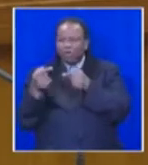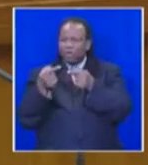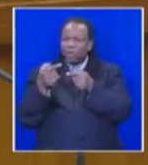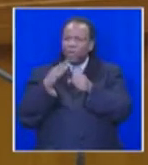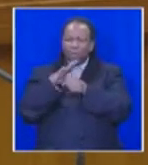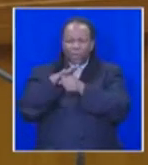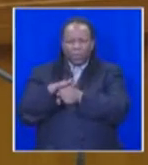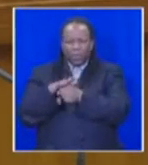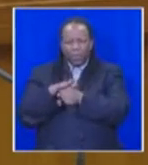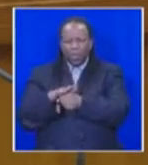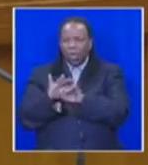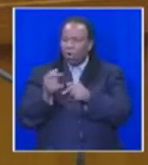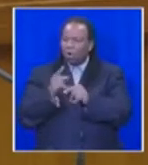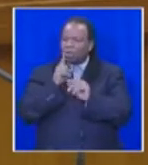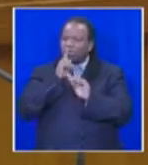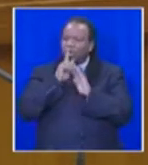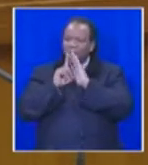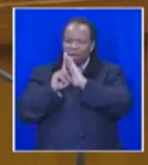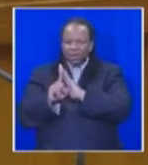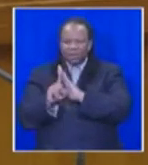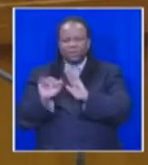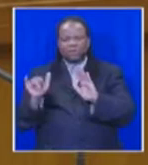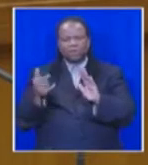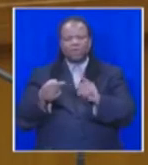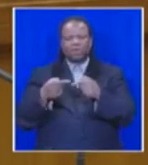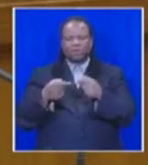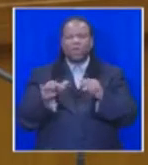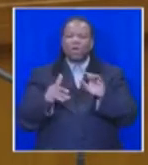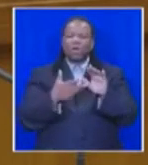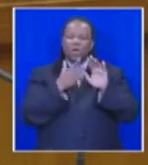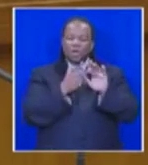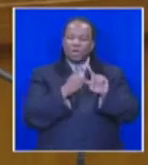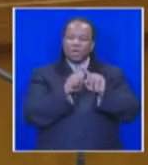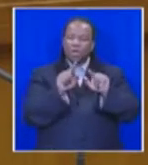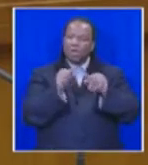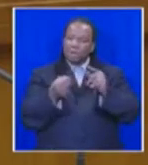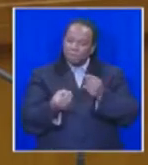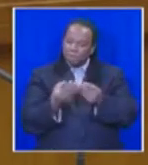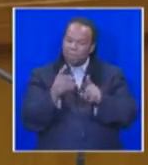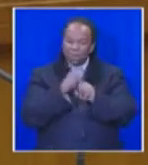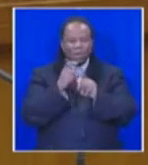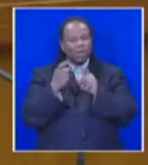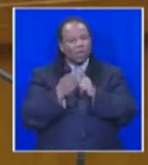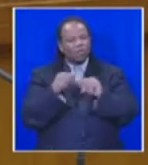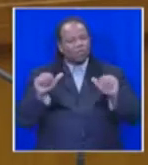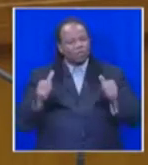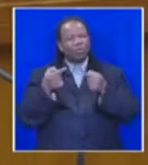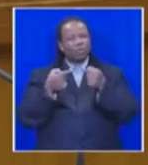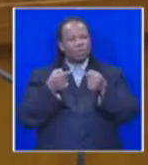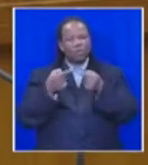silence dissent. And eight, promote a culture of substantive quality debate and reject